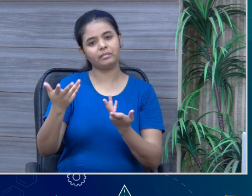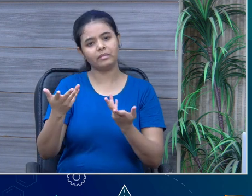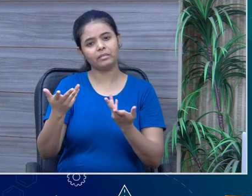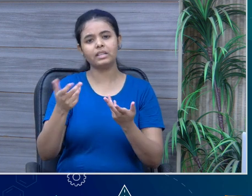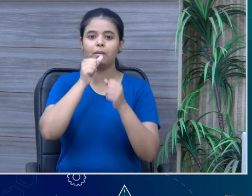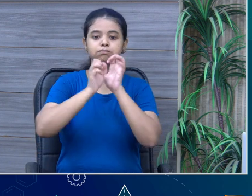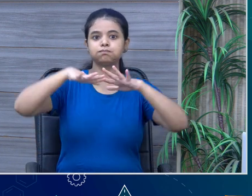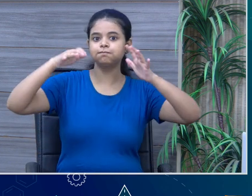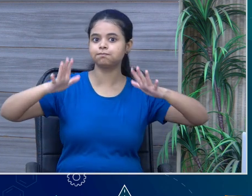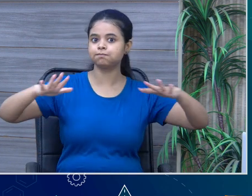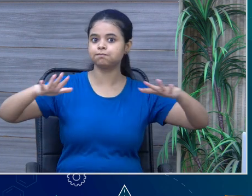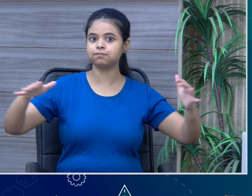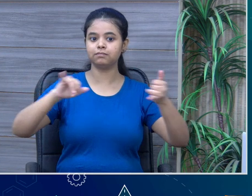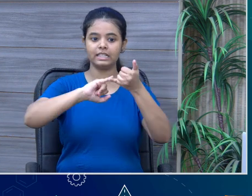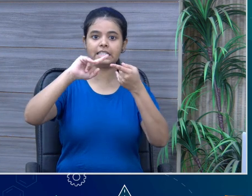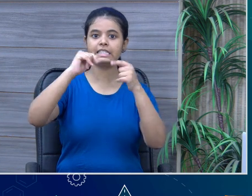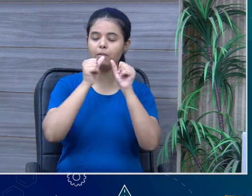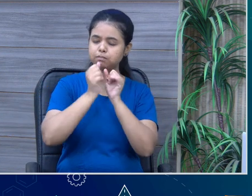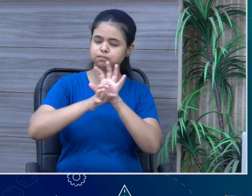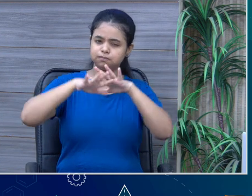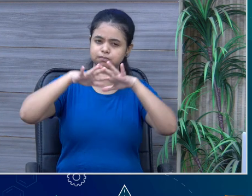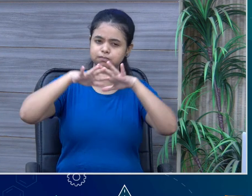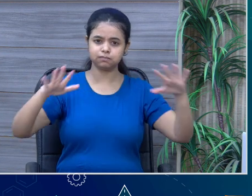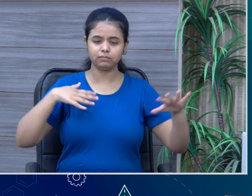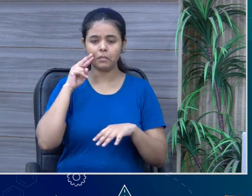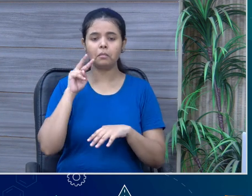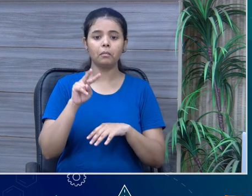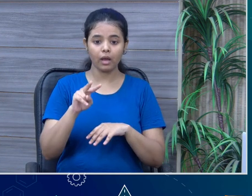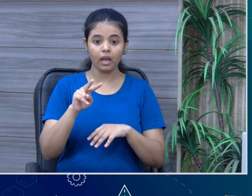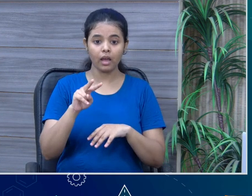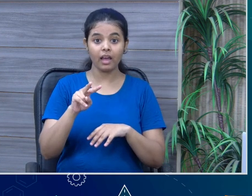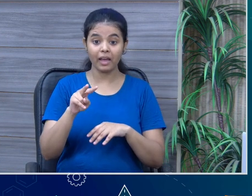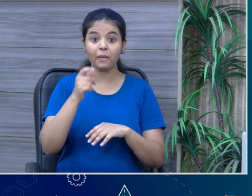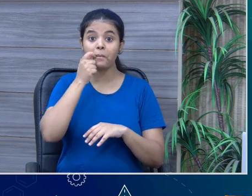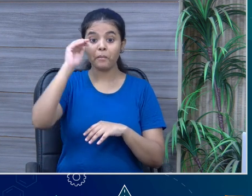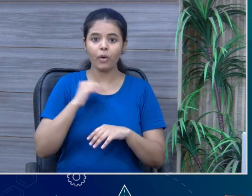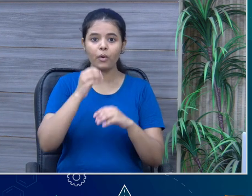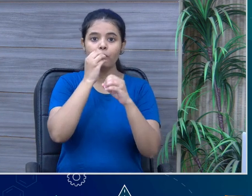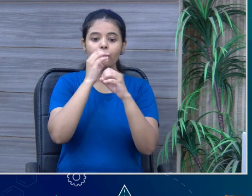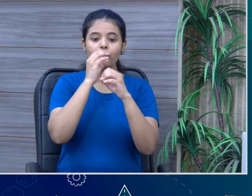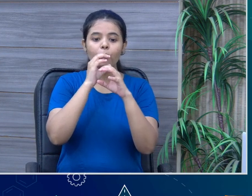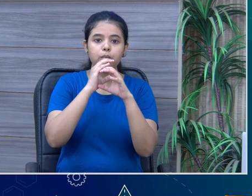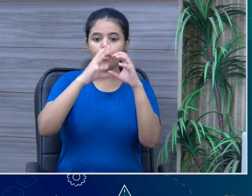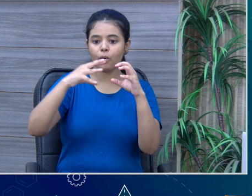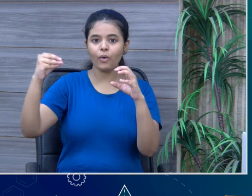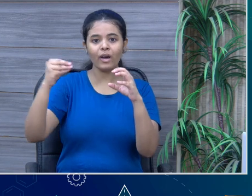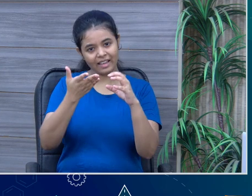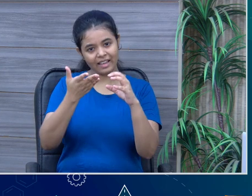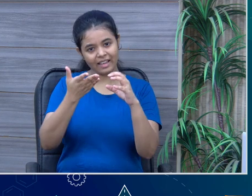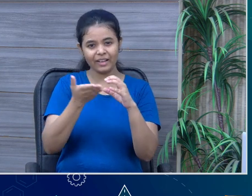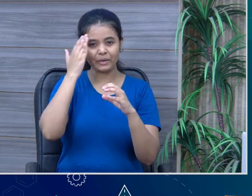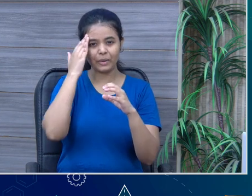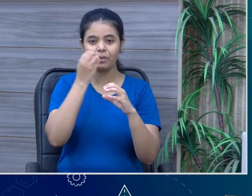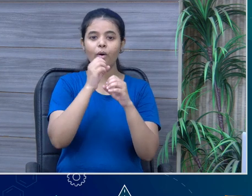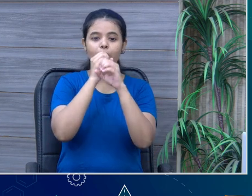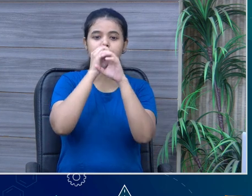means a very big sea. And he has got a shell. Shell is a shunk, what you call. But a